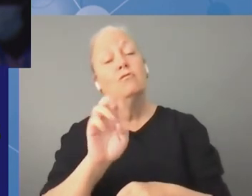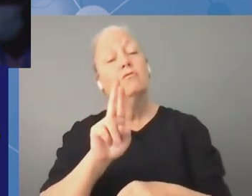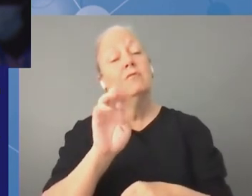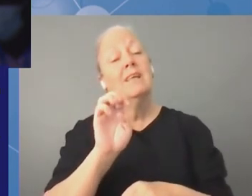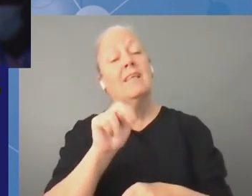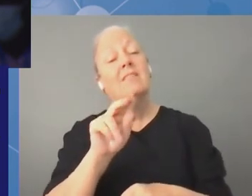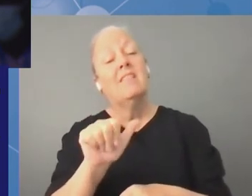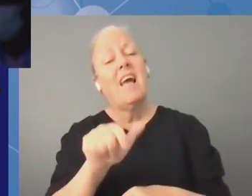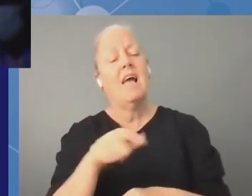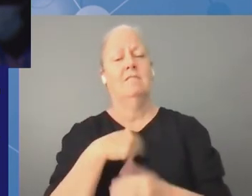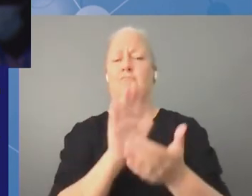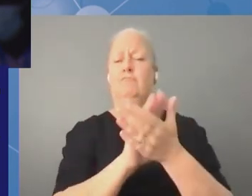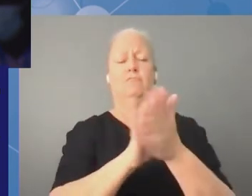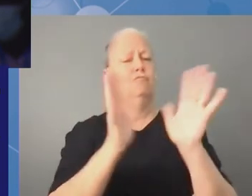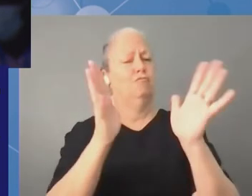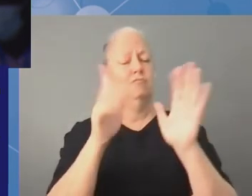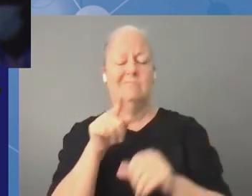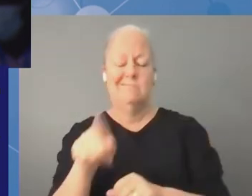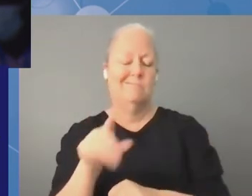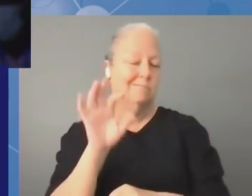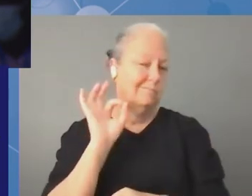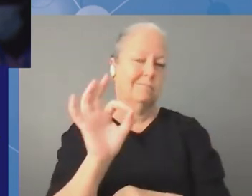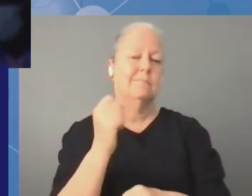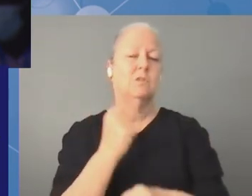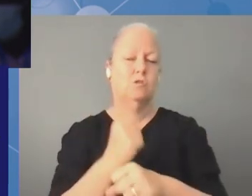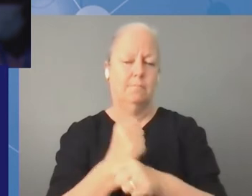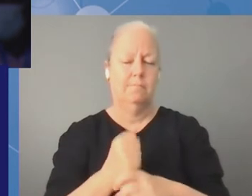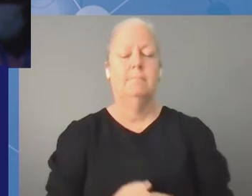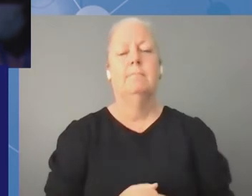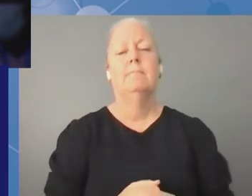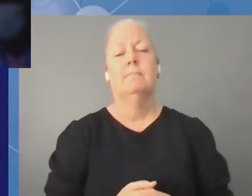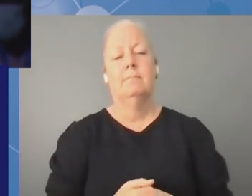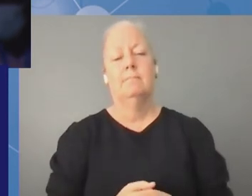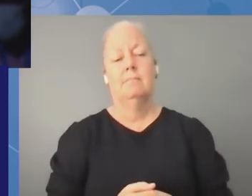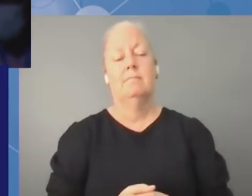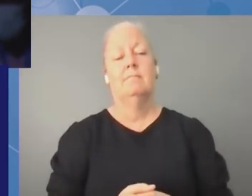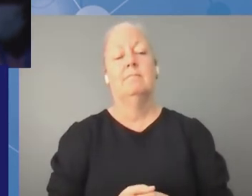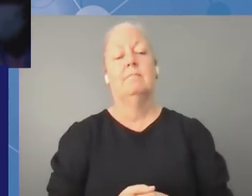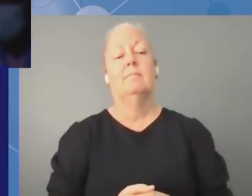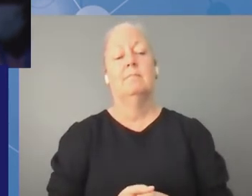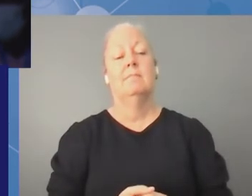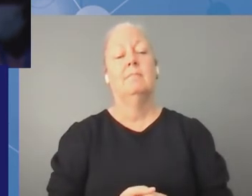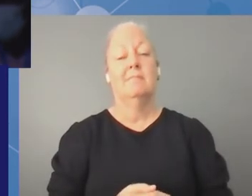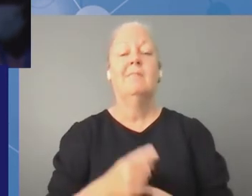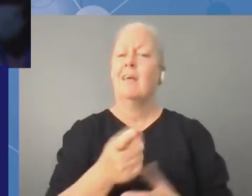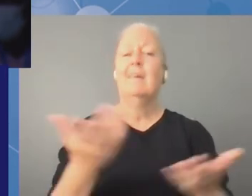did a tremendous job the topic that we were able sorry yes applause please